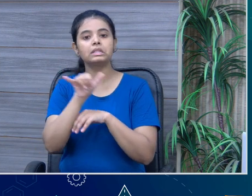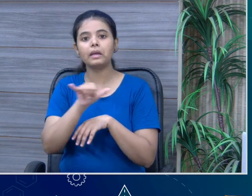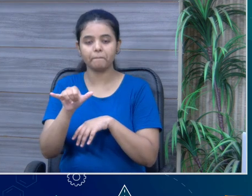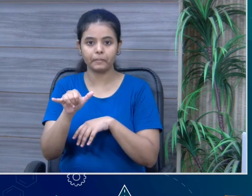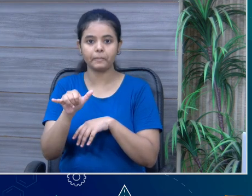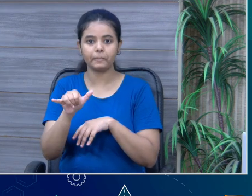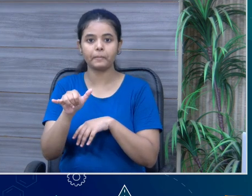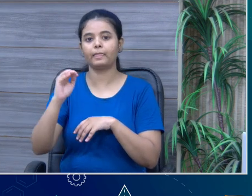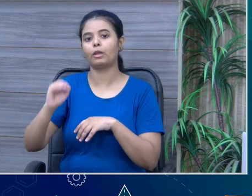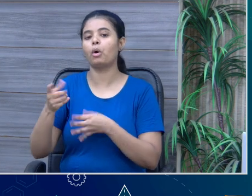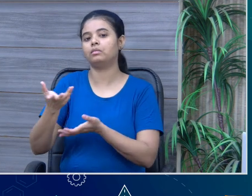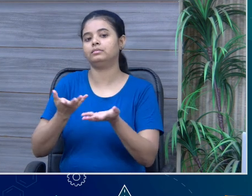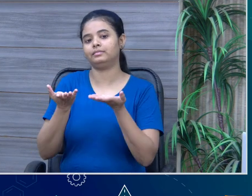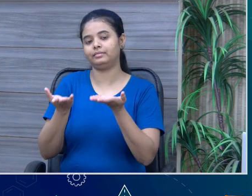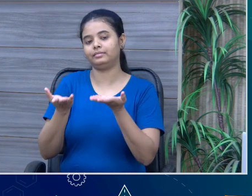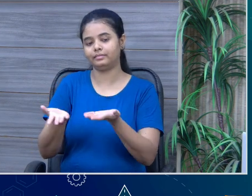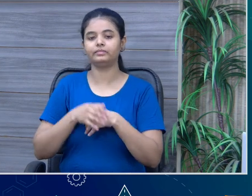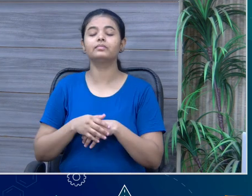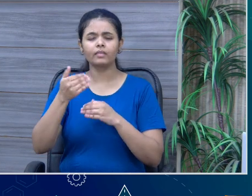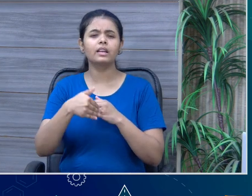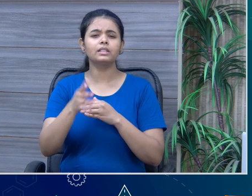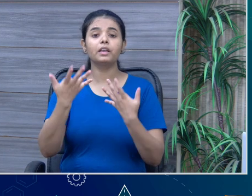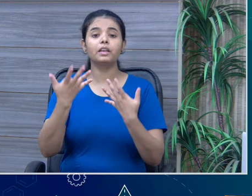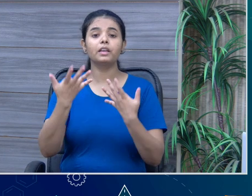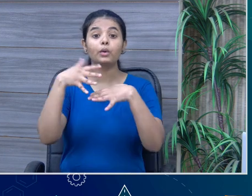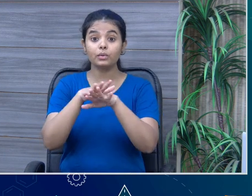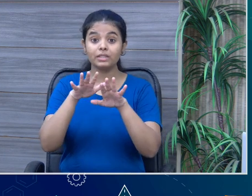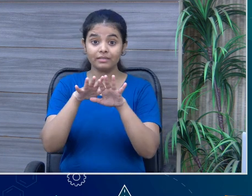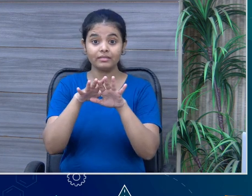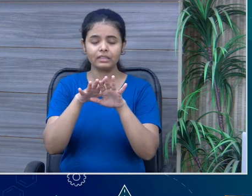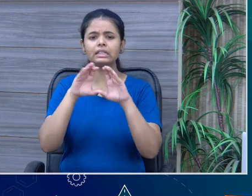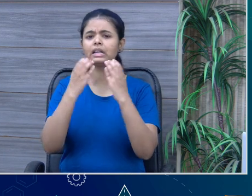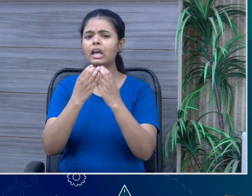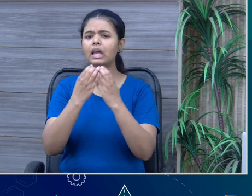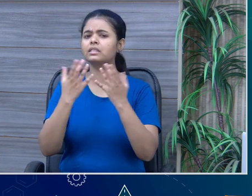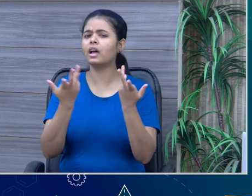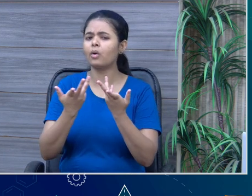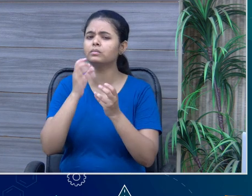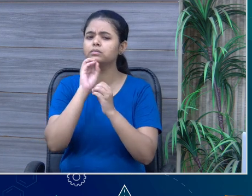So, let's talk about how we read this inclusive education. So, let's talk about we read this